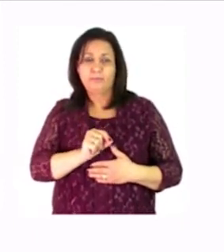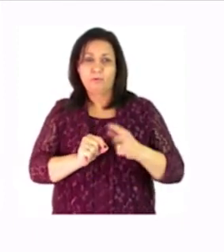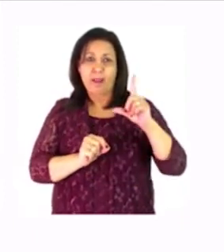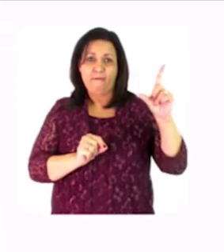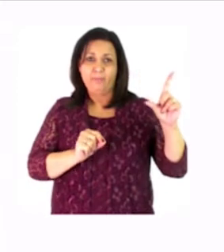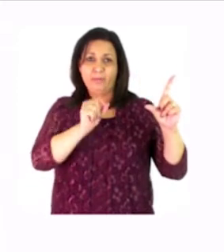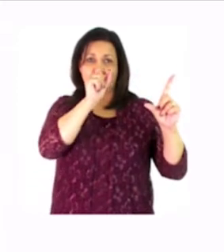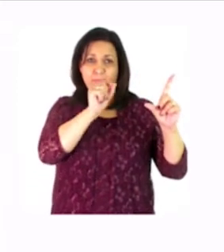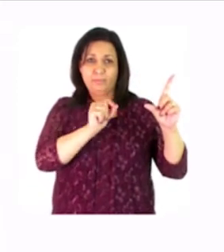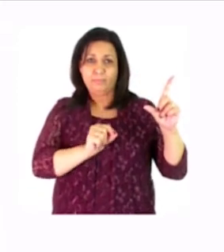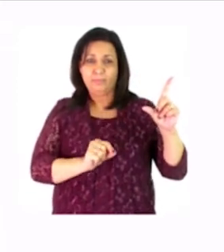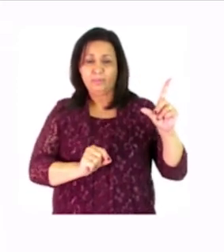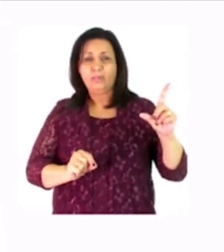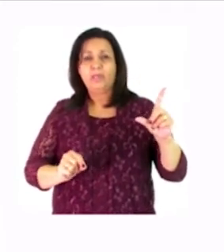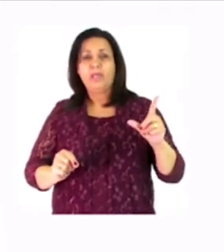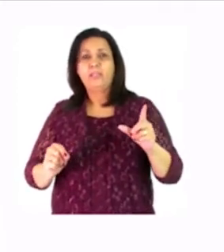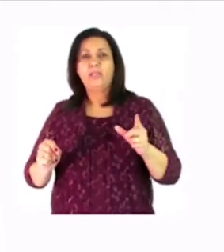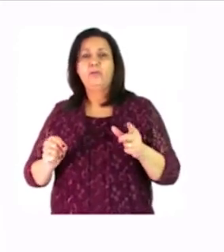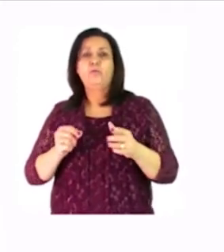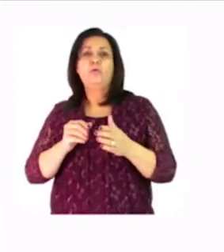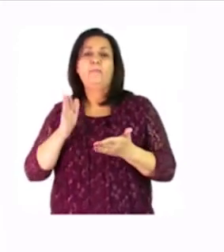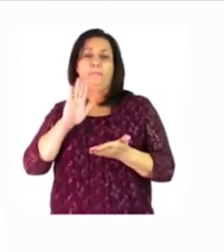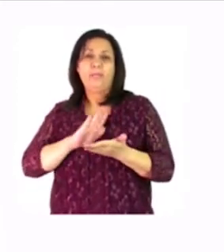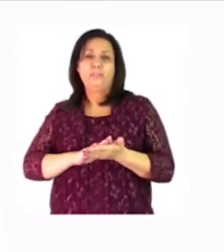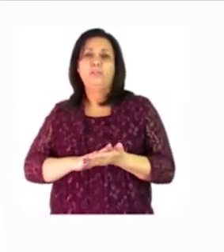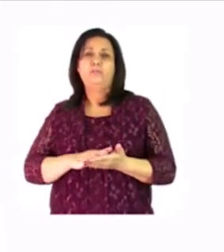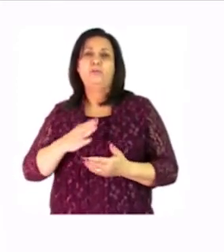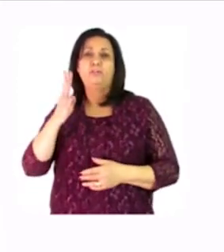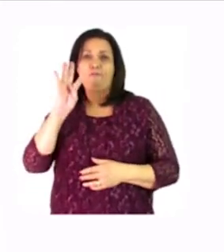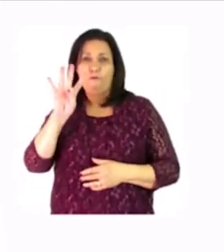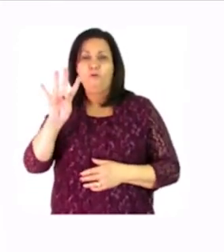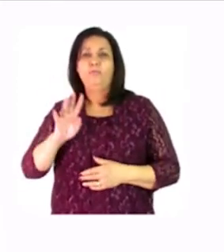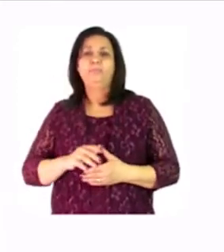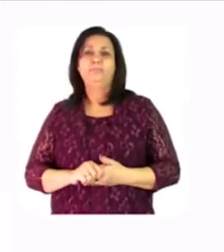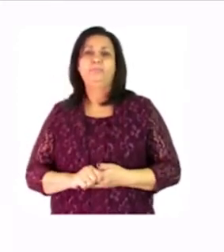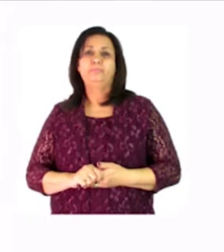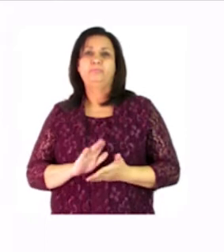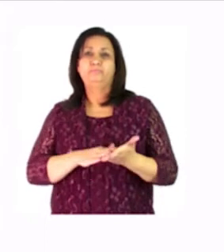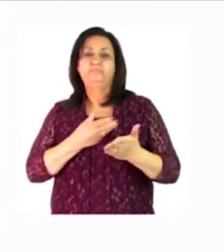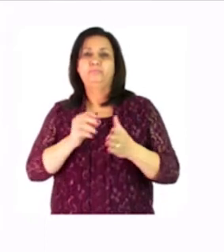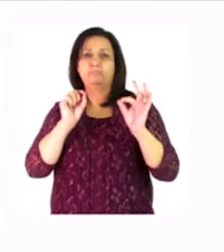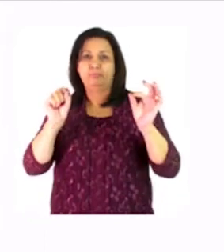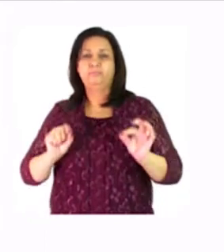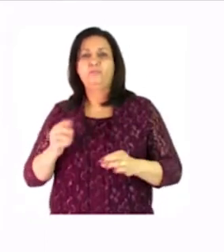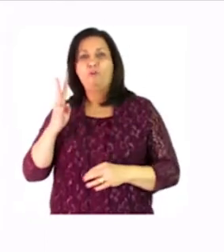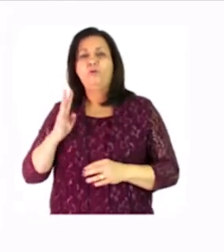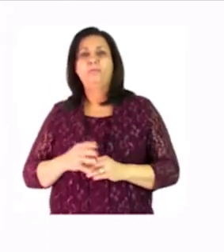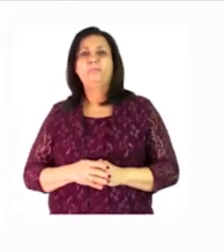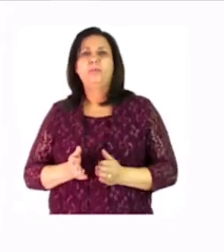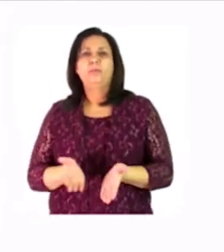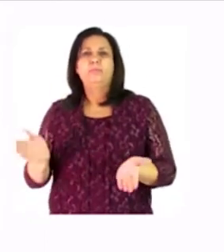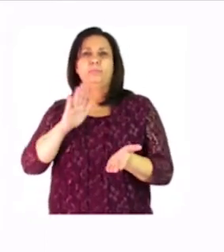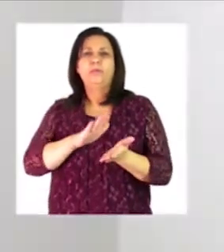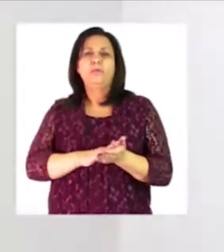and paste it on page four then we will turn over to page five